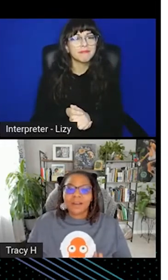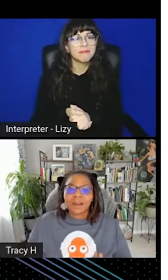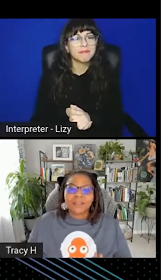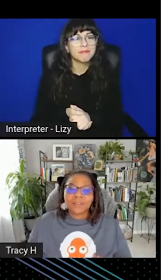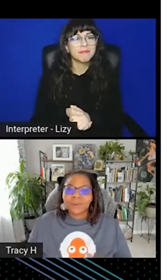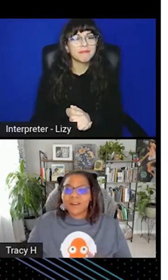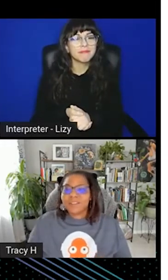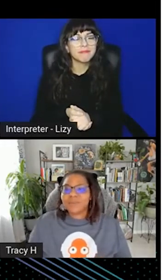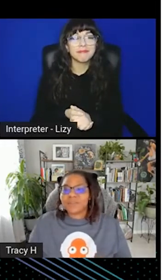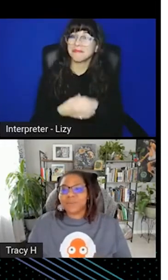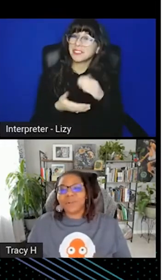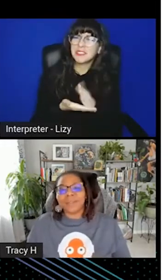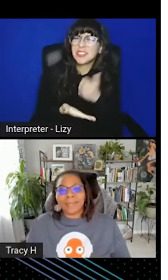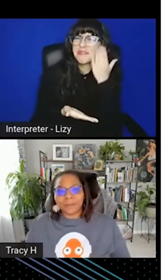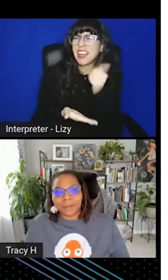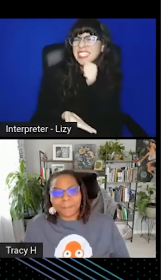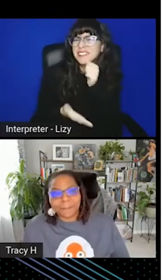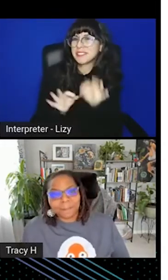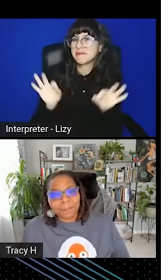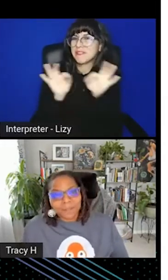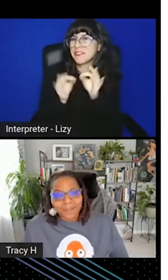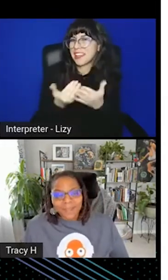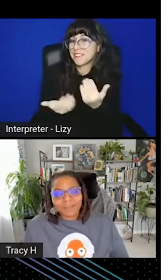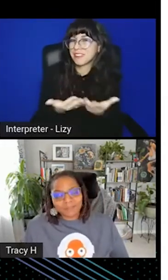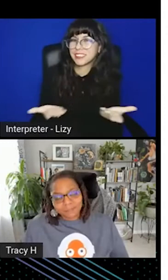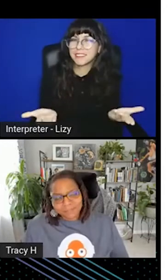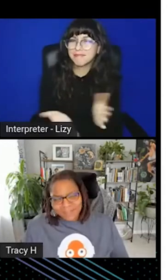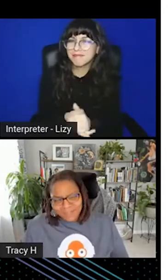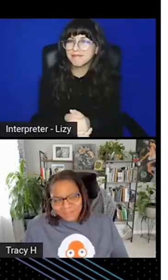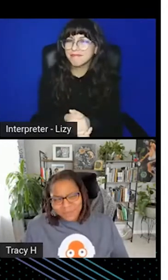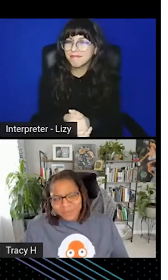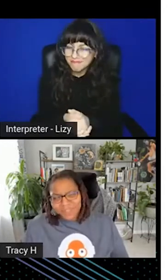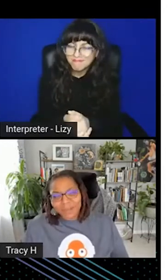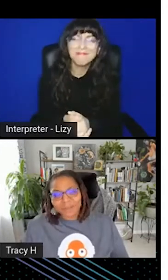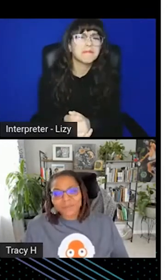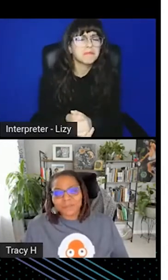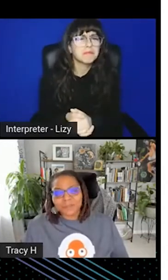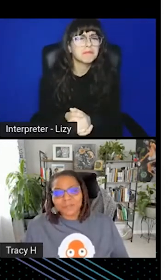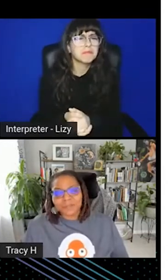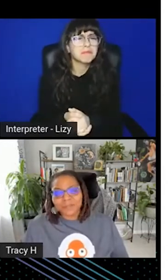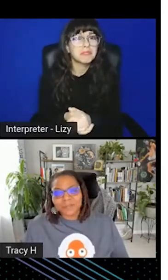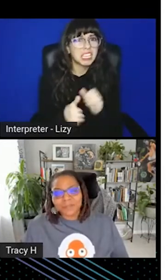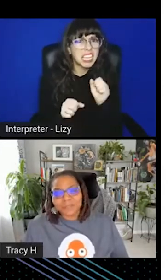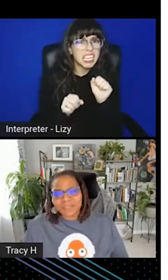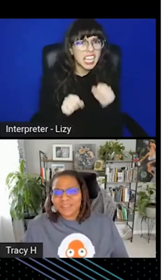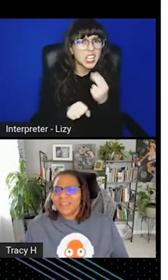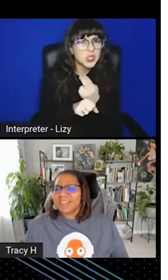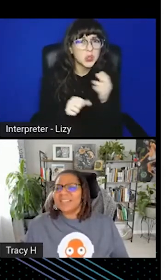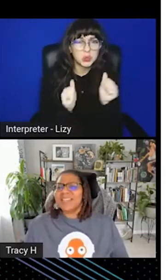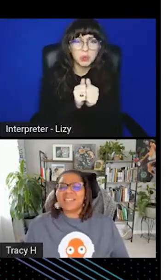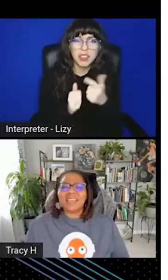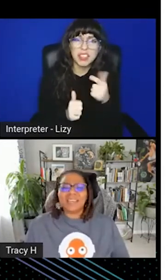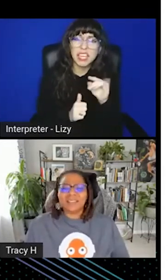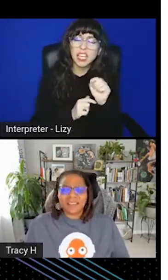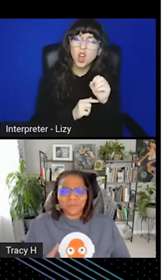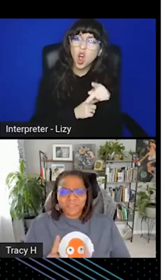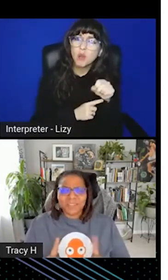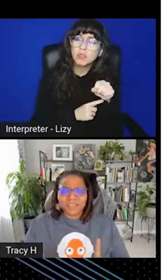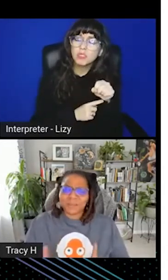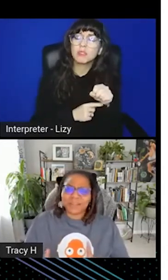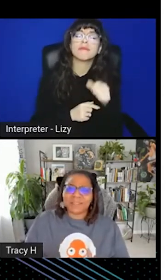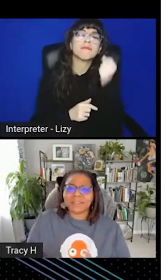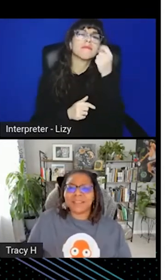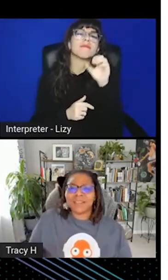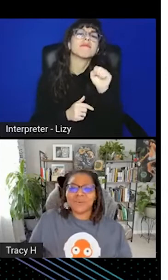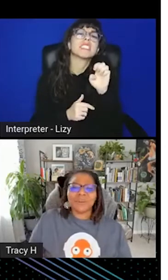All right, so why are secrets important anyway? And can I use them with GitOps? Well, a secret is anything, and I want you to